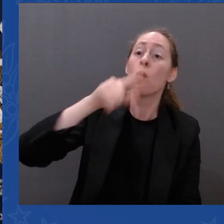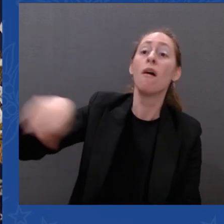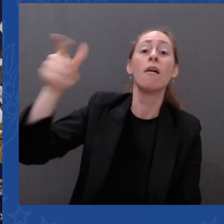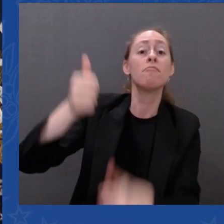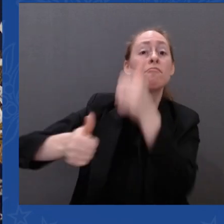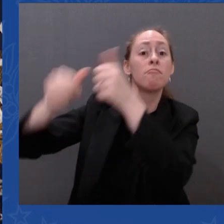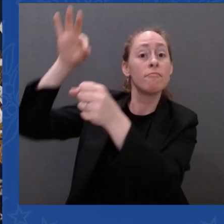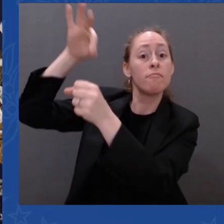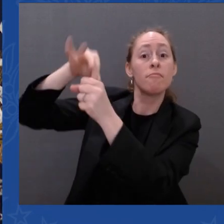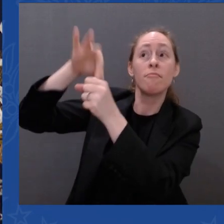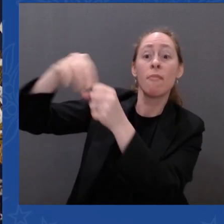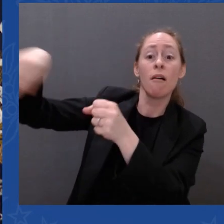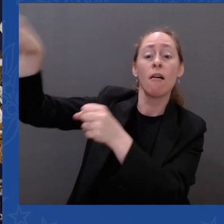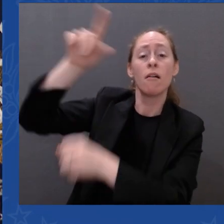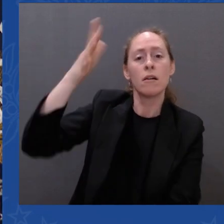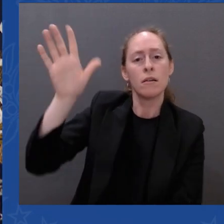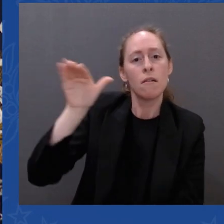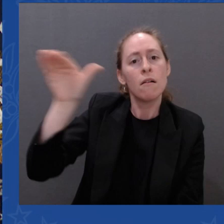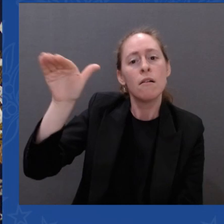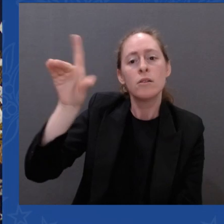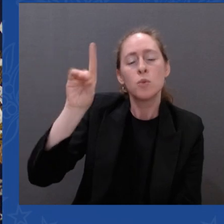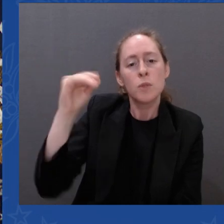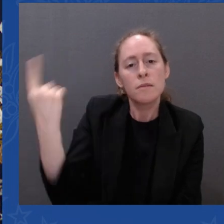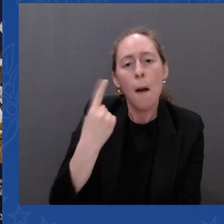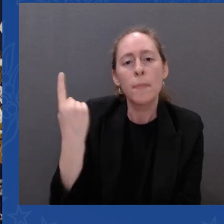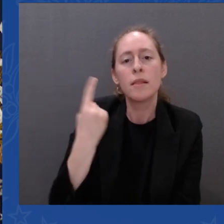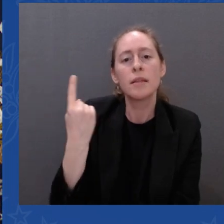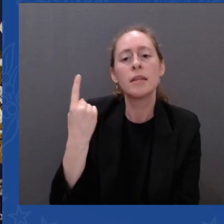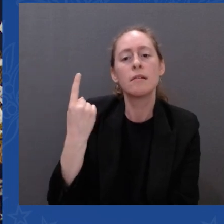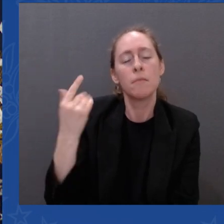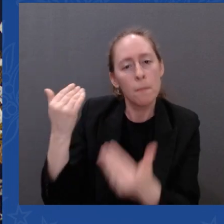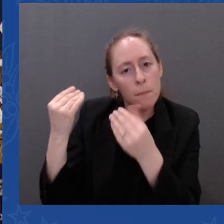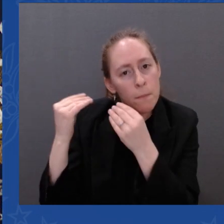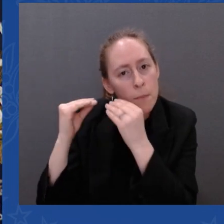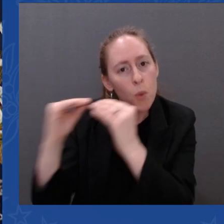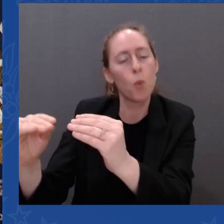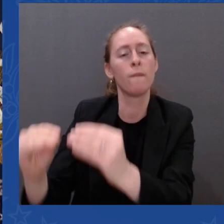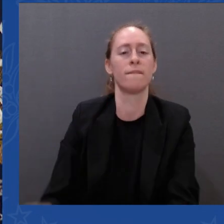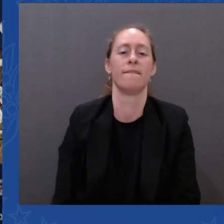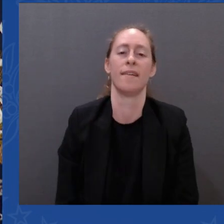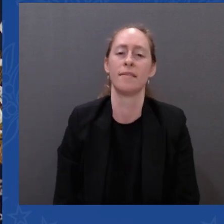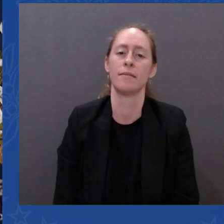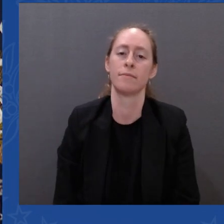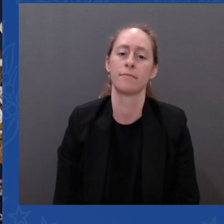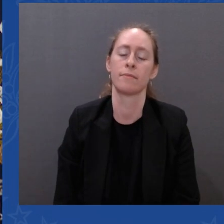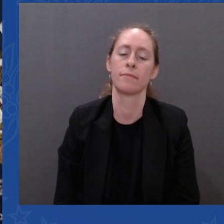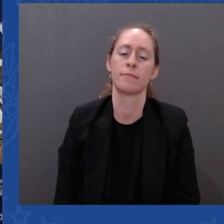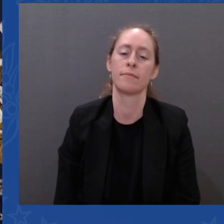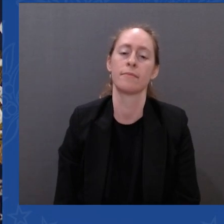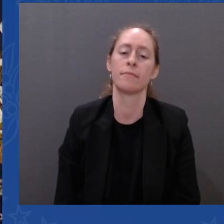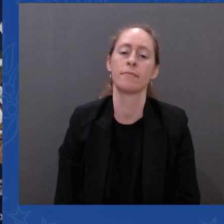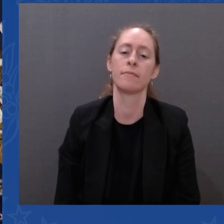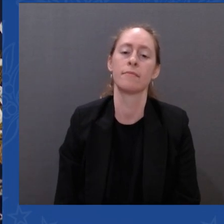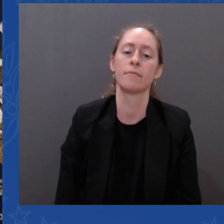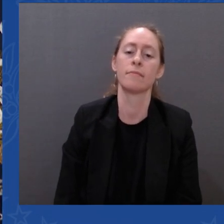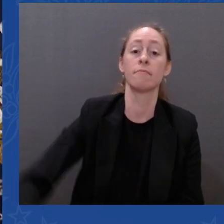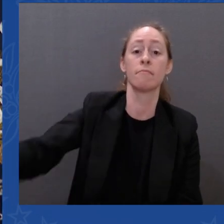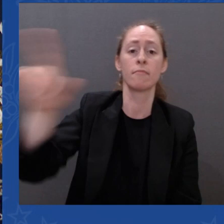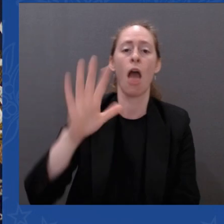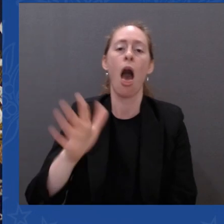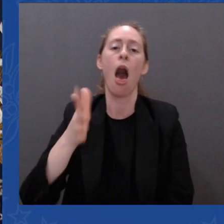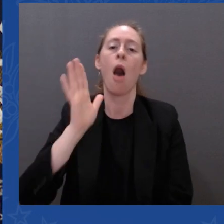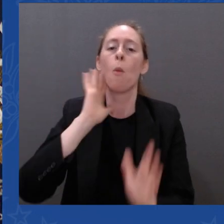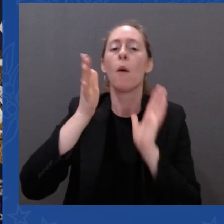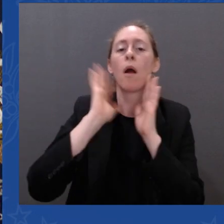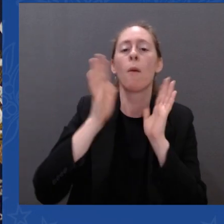It's time for those who obstruct or delay or block the common-sense gun laws. We need to let you know that we will not